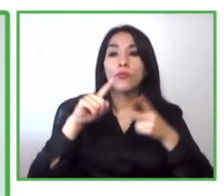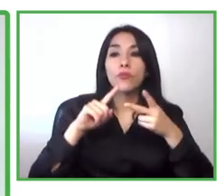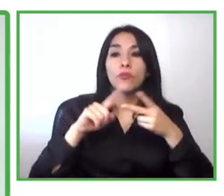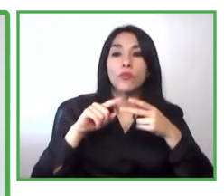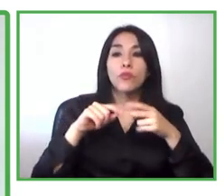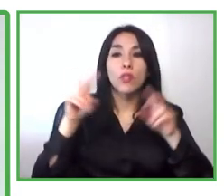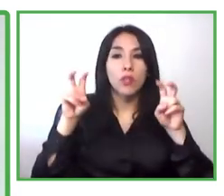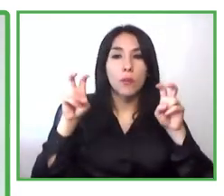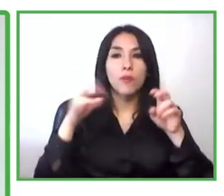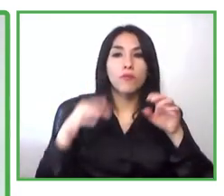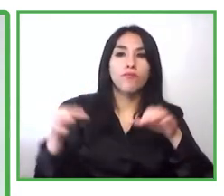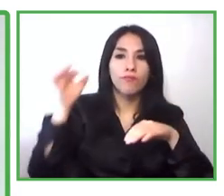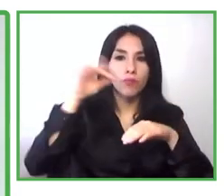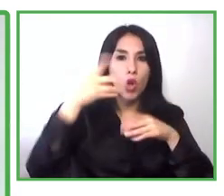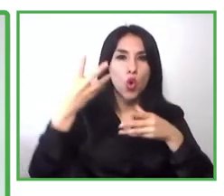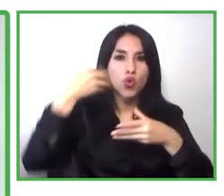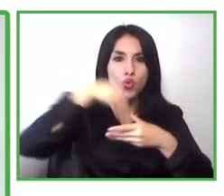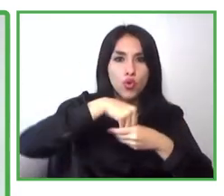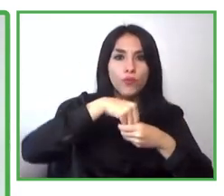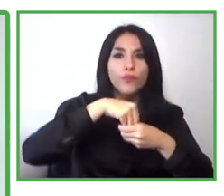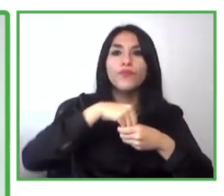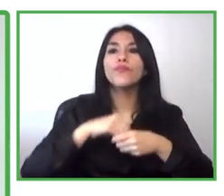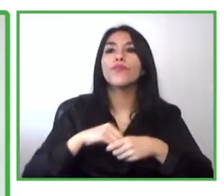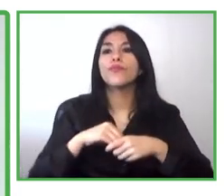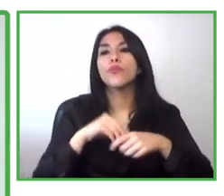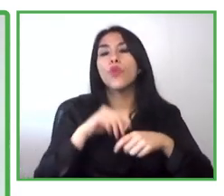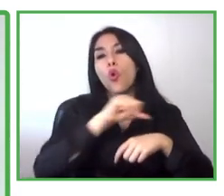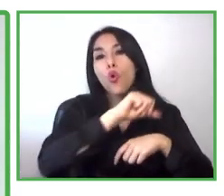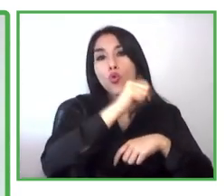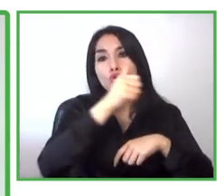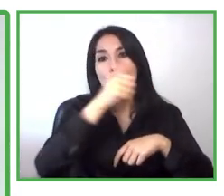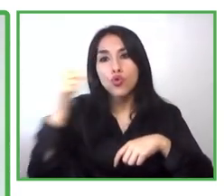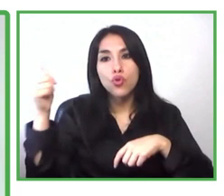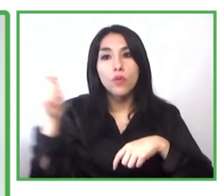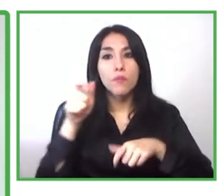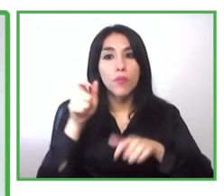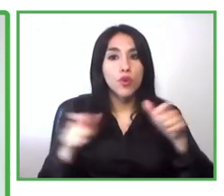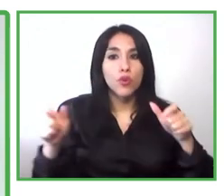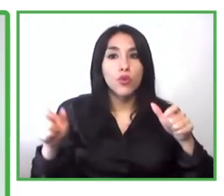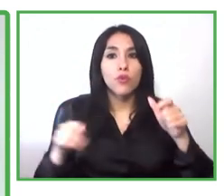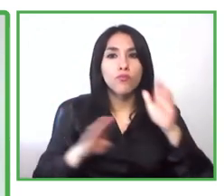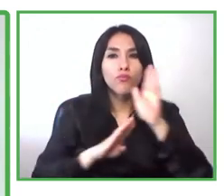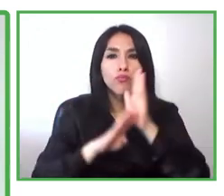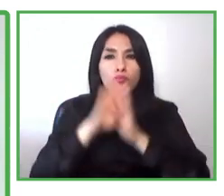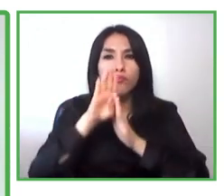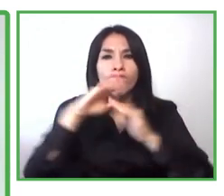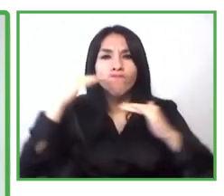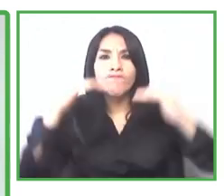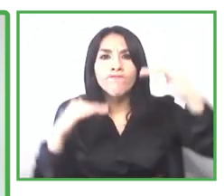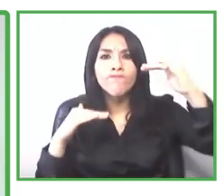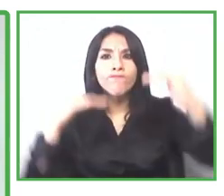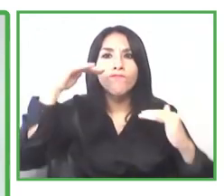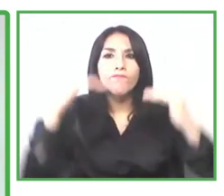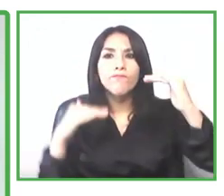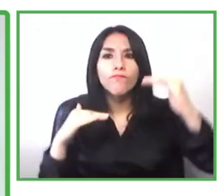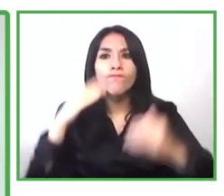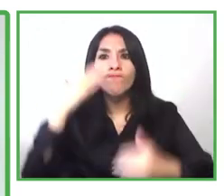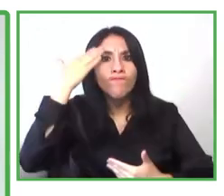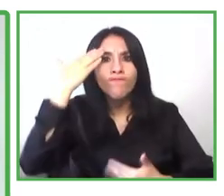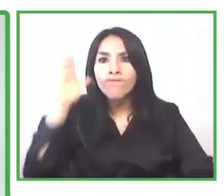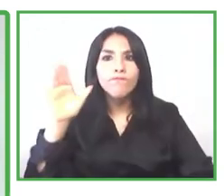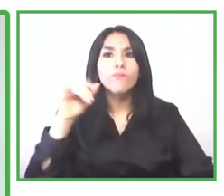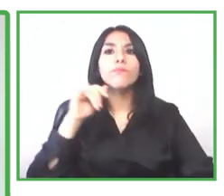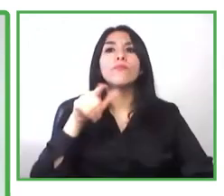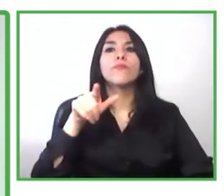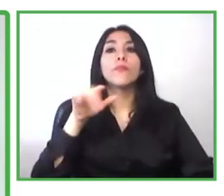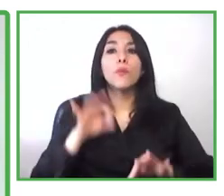acceleration in which generally the people with disabilities are disconnected. So that is very important that there are initiatives that